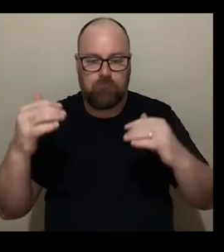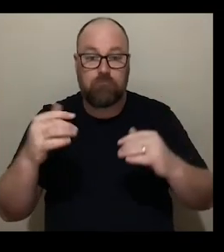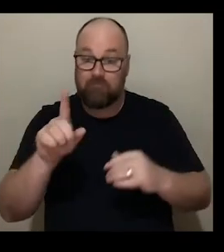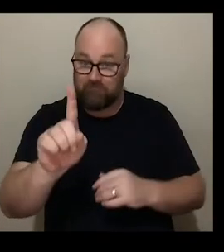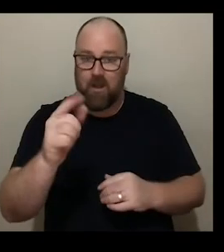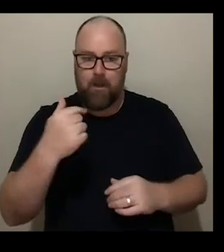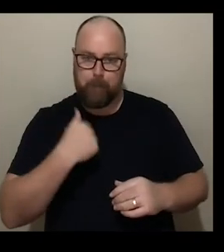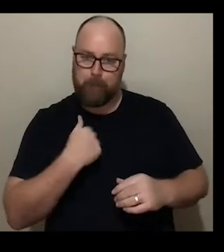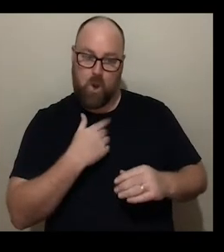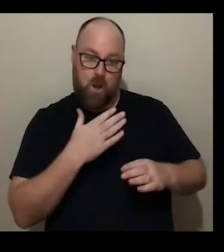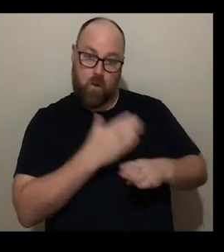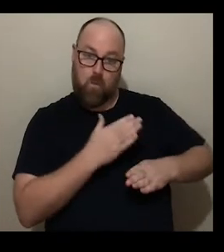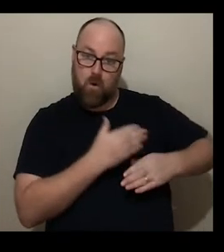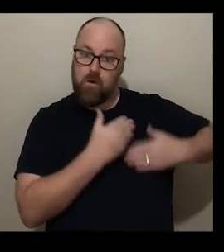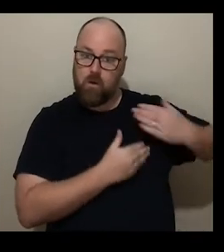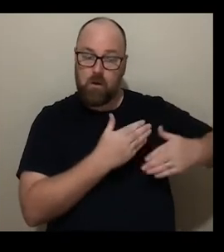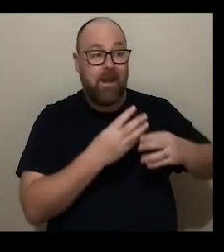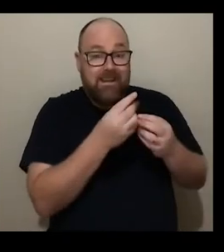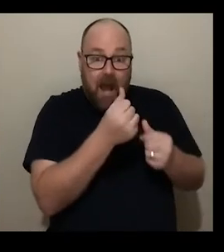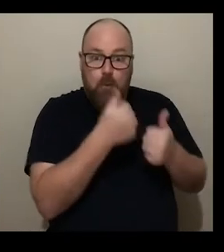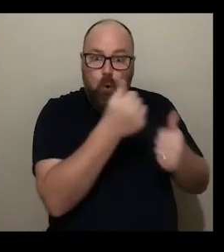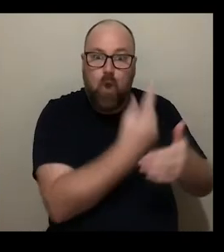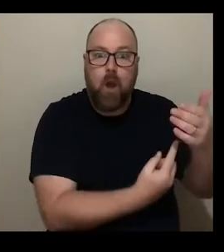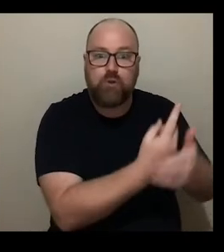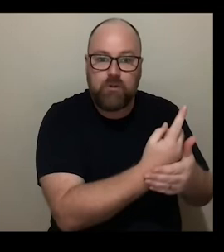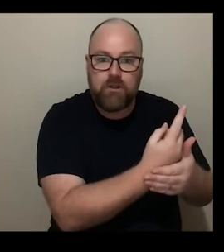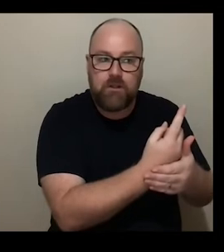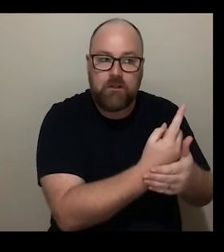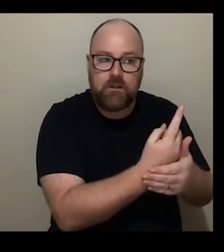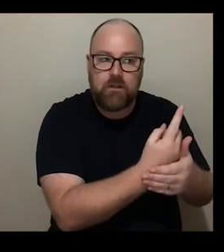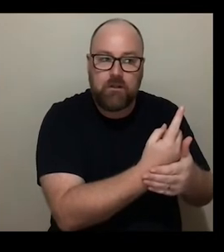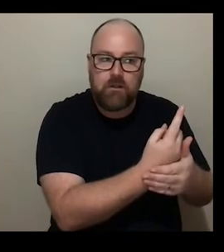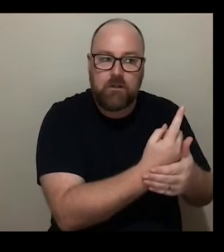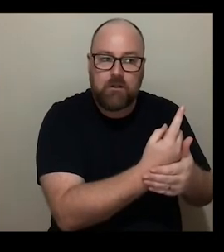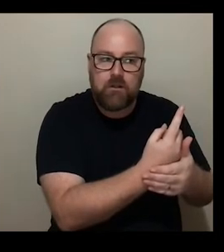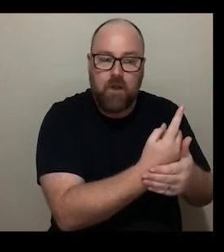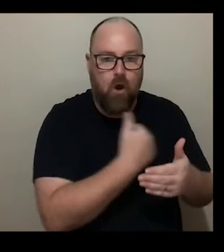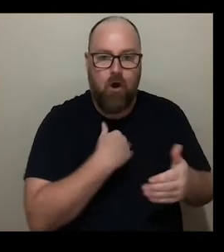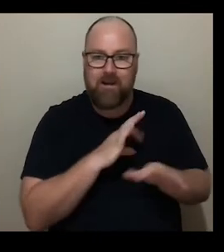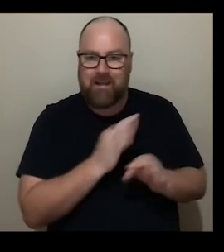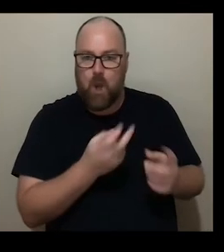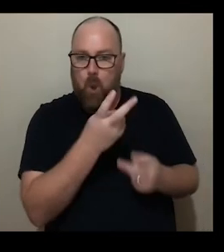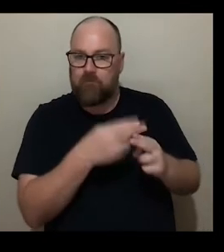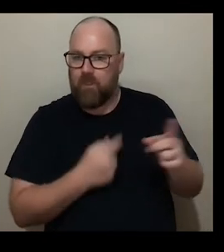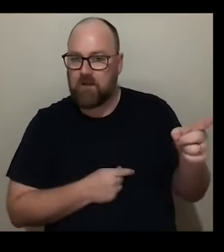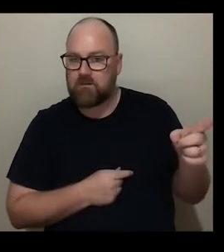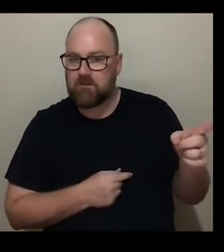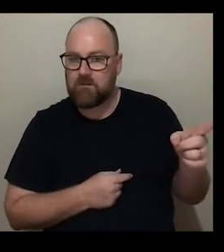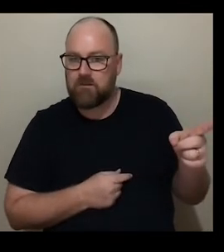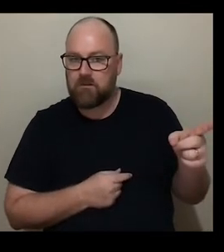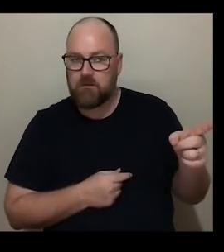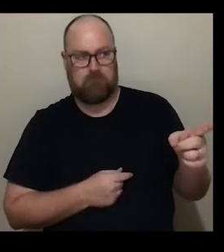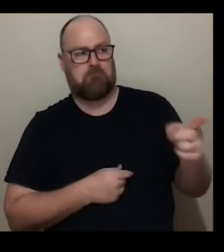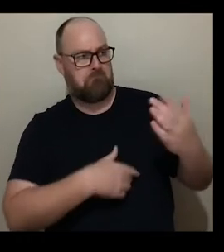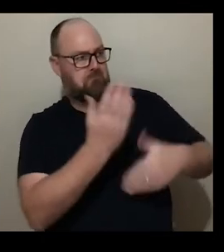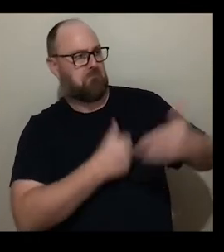has gone along the road some of the opportunities that have come to me have not been the ones I've sought somebody's got in touch with me and